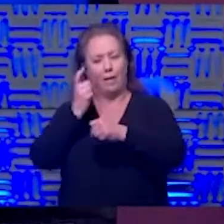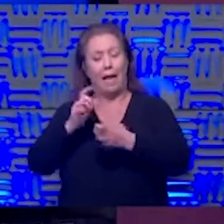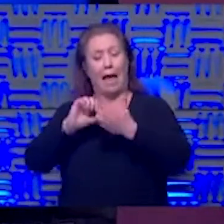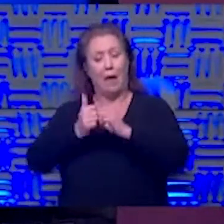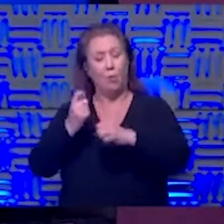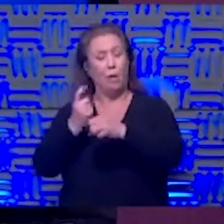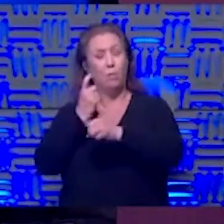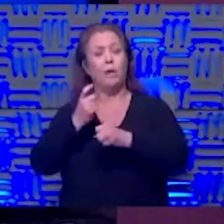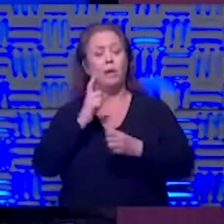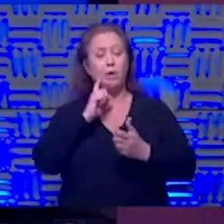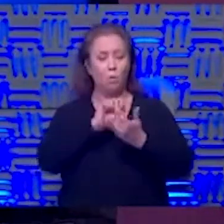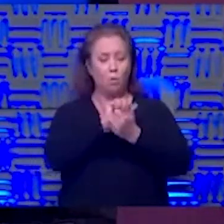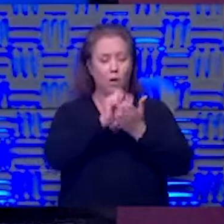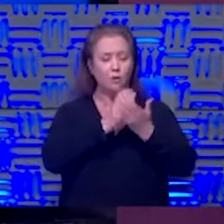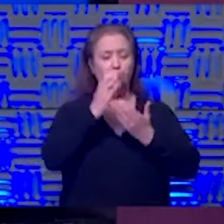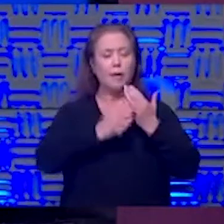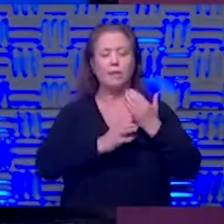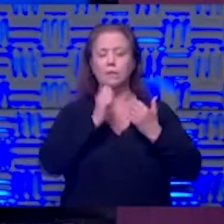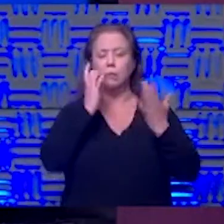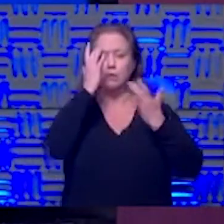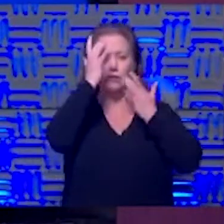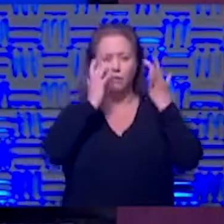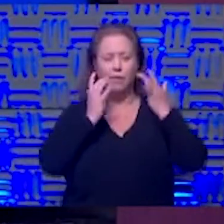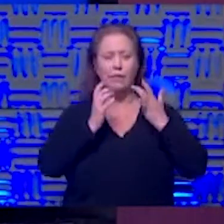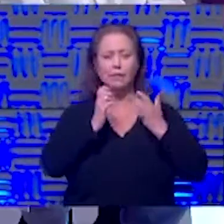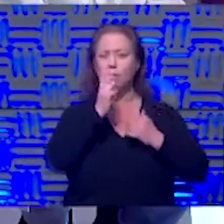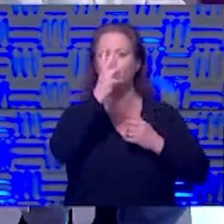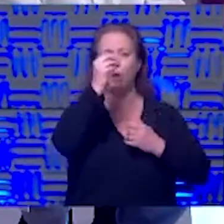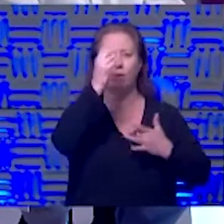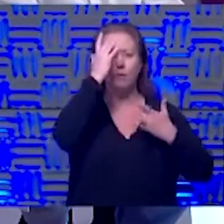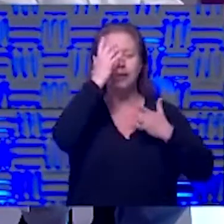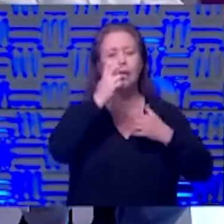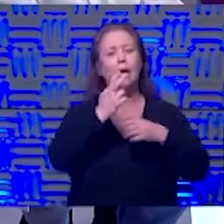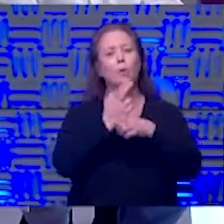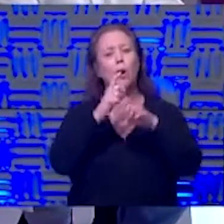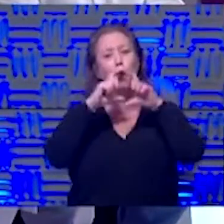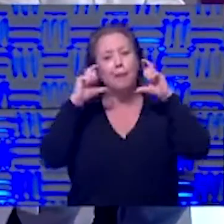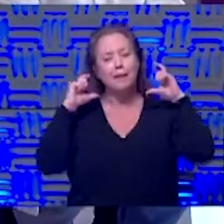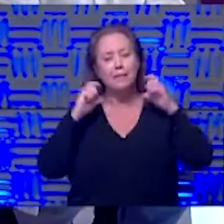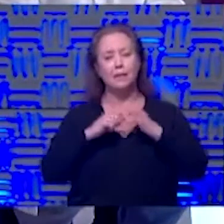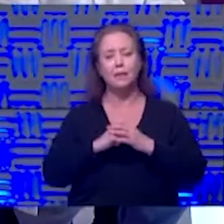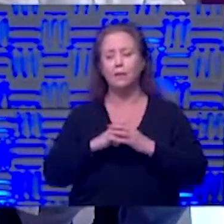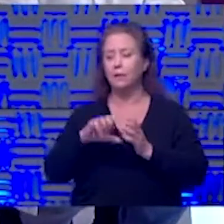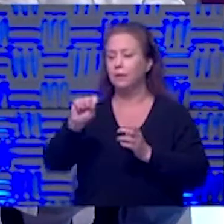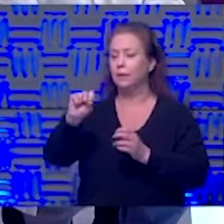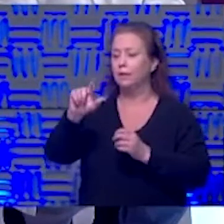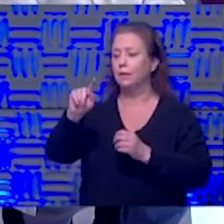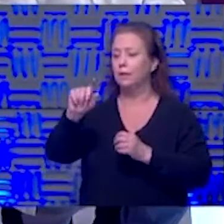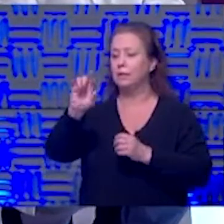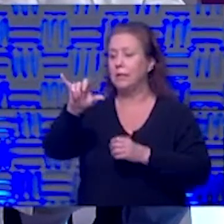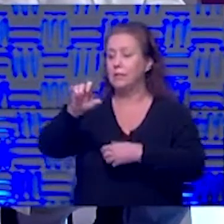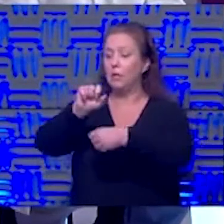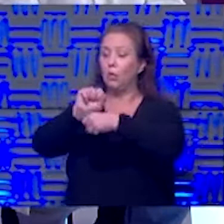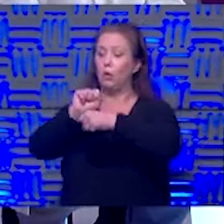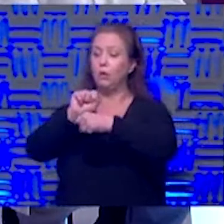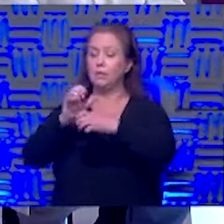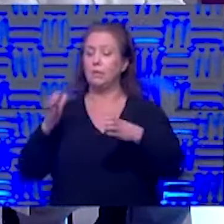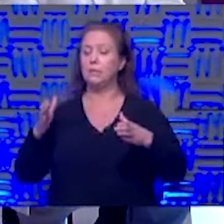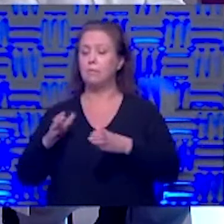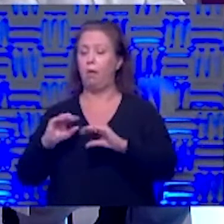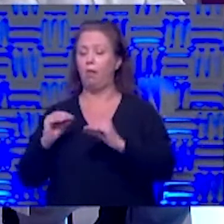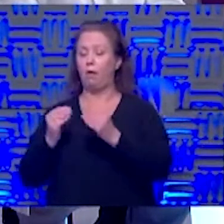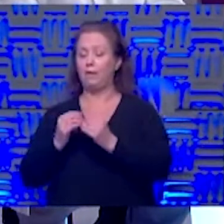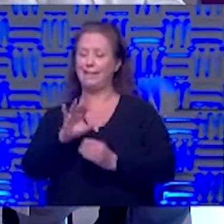mask wash your hands keep your distance don't touch your face don't go out when you're sick yeah absolutely that sounds familiar stacy works in a small office about 9 by